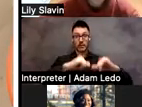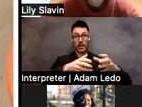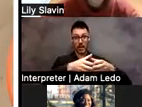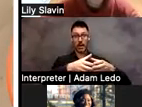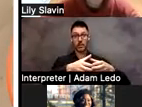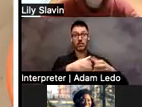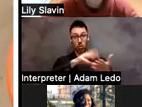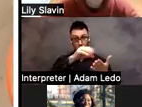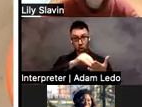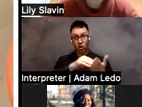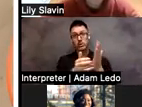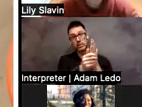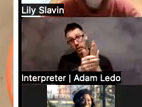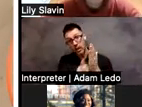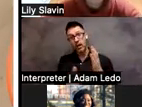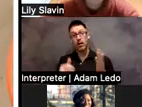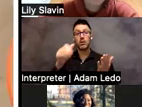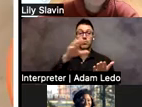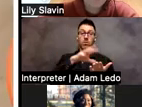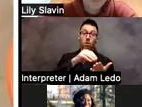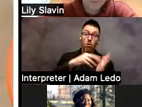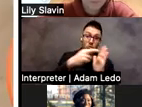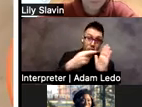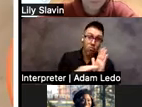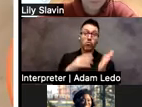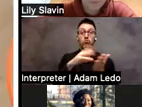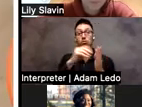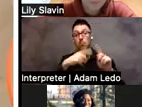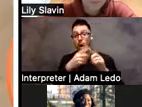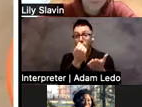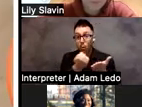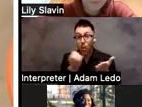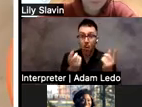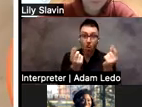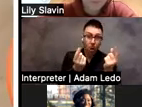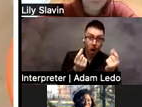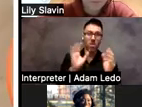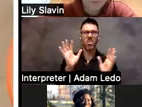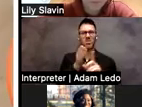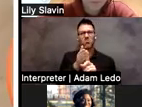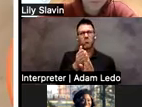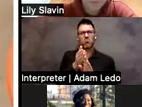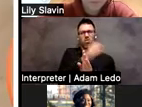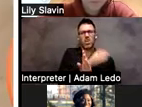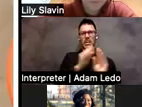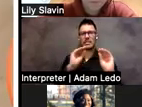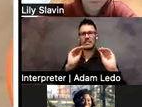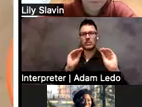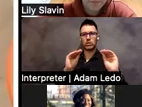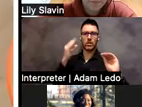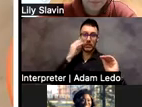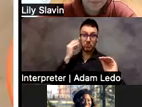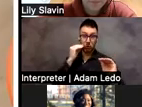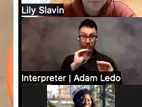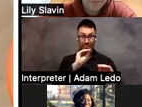learn the rules. They learn what equipment they might need. We use it as a pre-teaching experience. But then